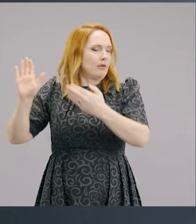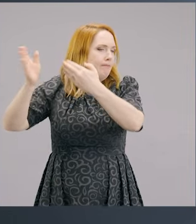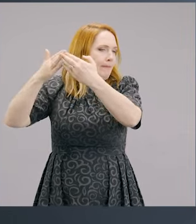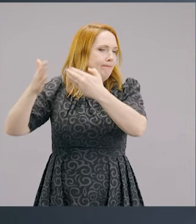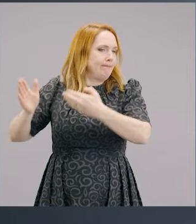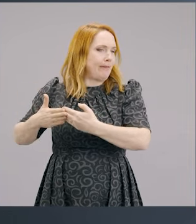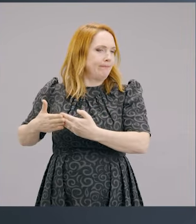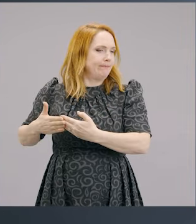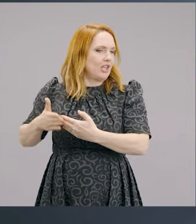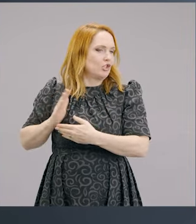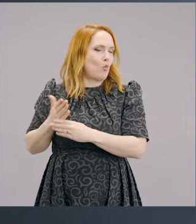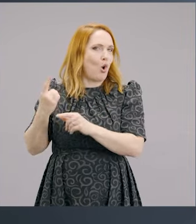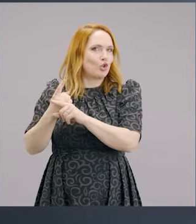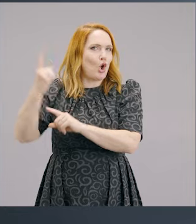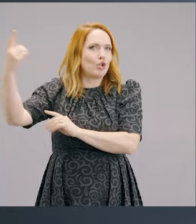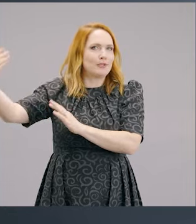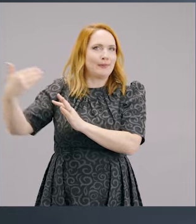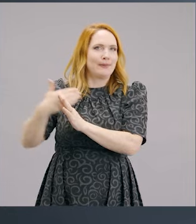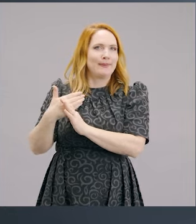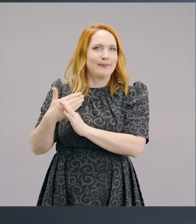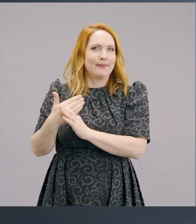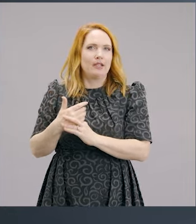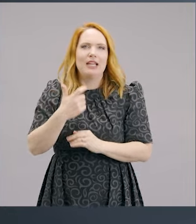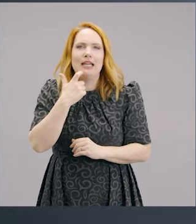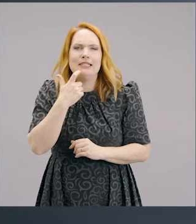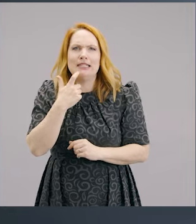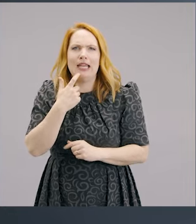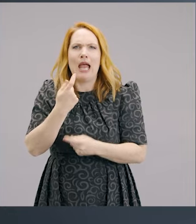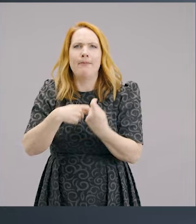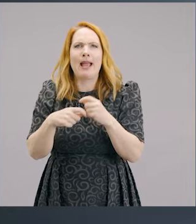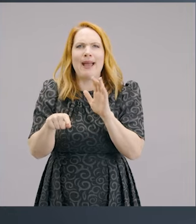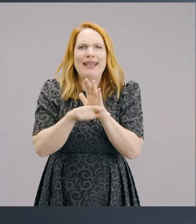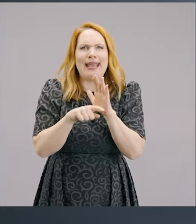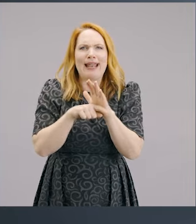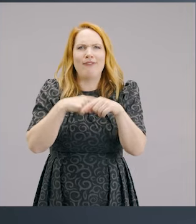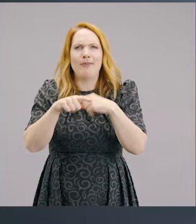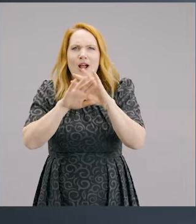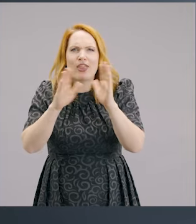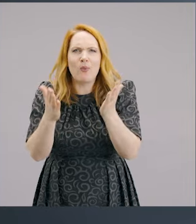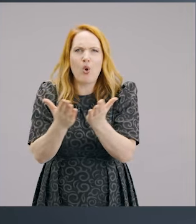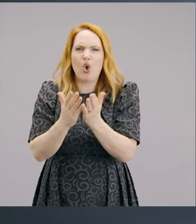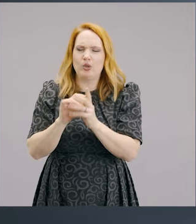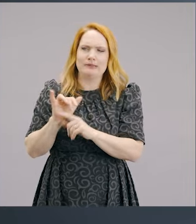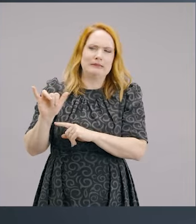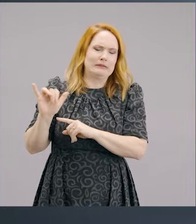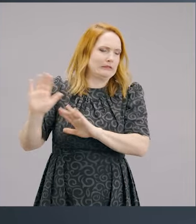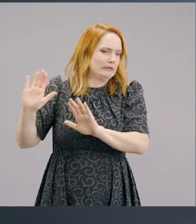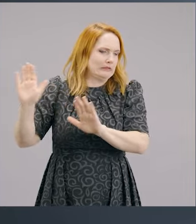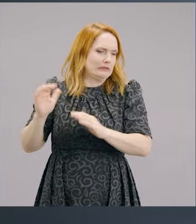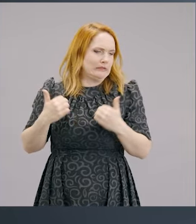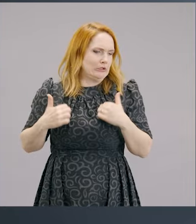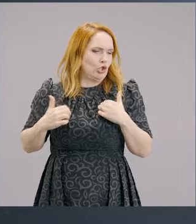doors and stopping God from being able to move. It's very easy to become cynical and distracted and lukewarm. Do you know what?